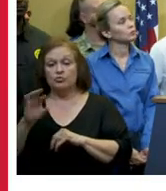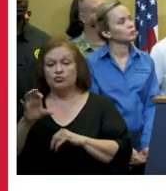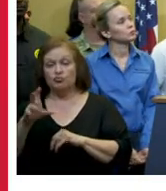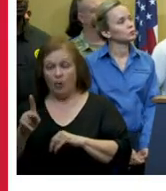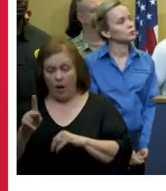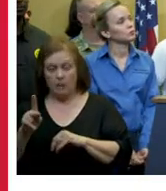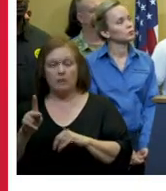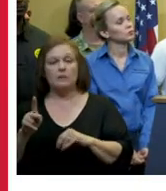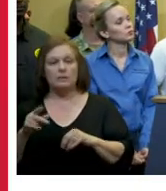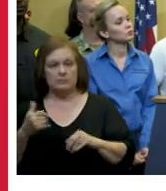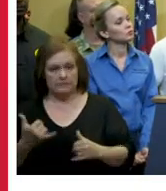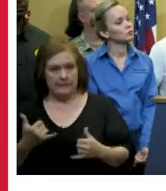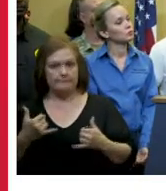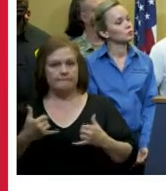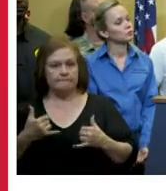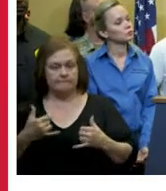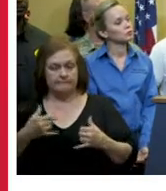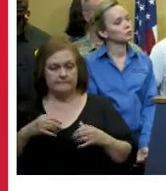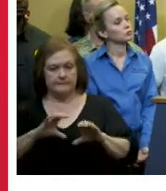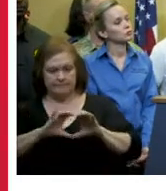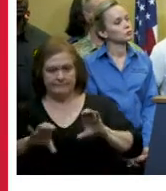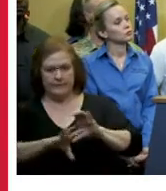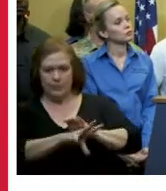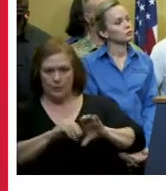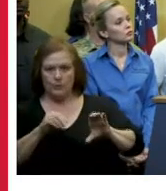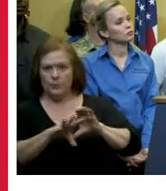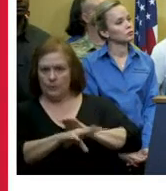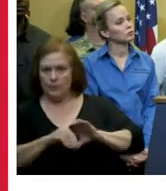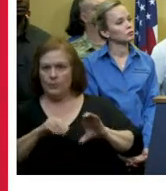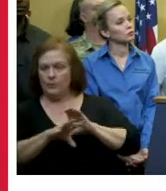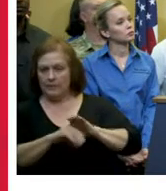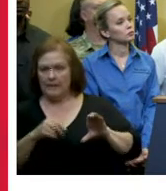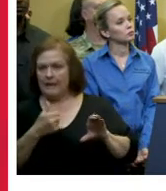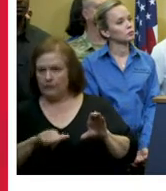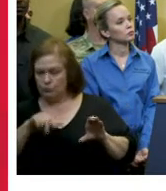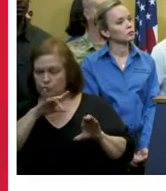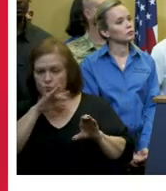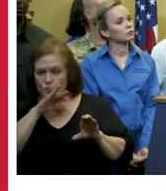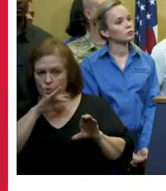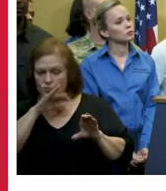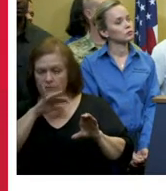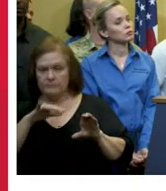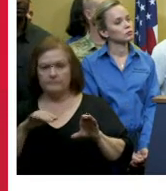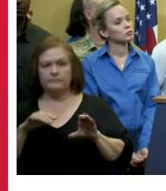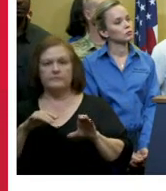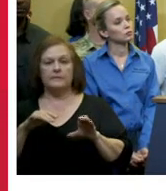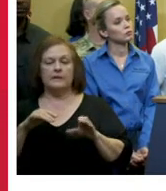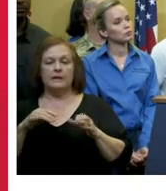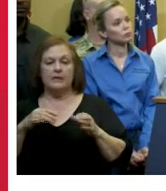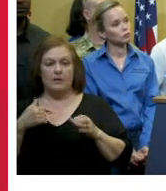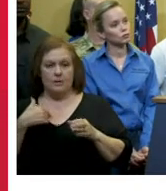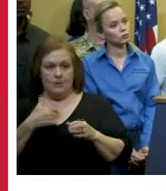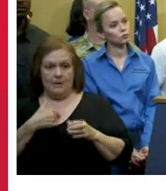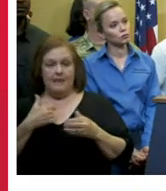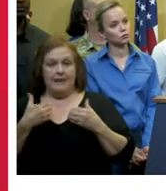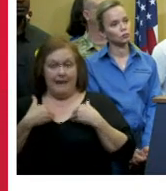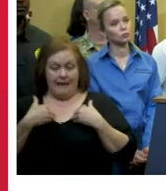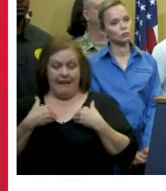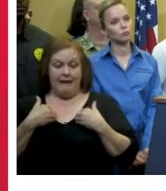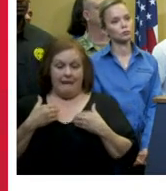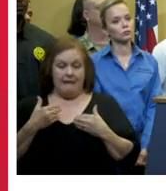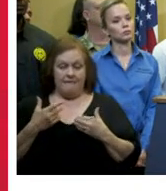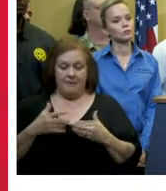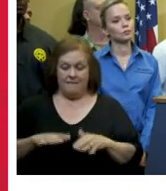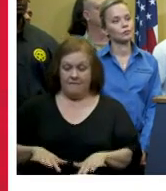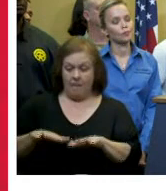36 inch lines the catch basins uh on places where our um public safety folks are saying look we had flooding adjacent to x